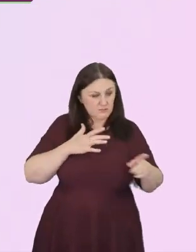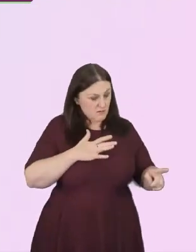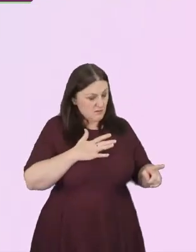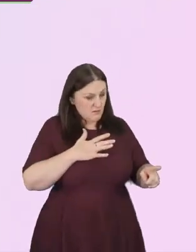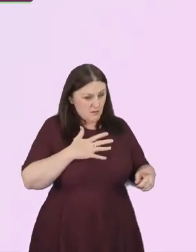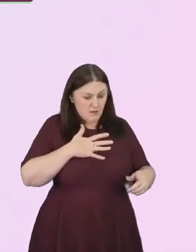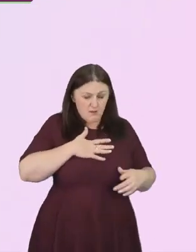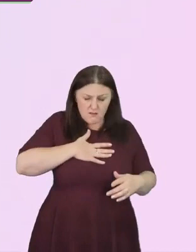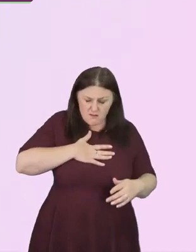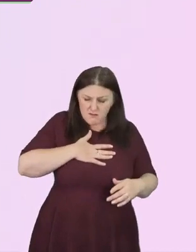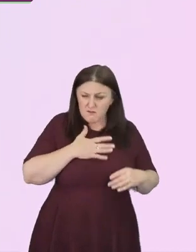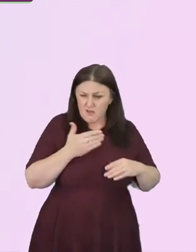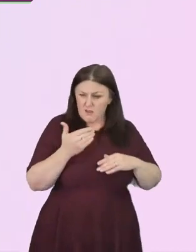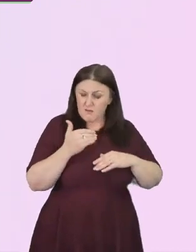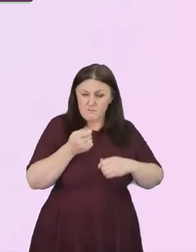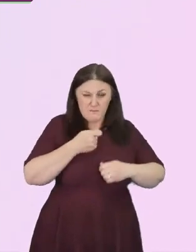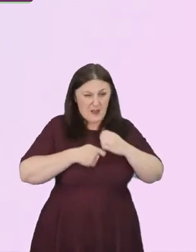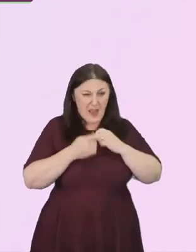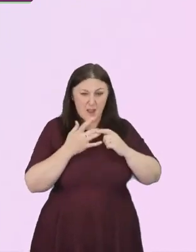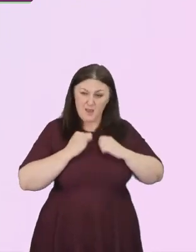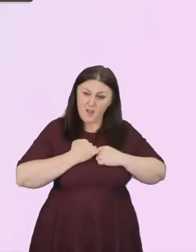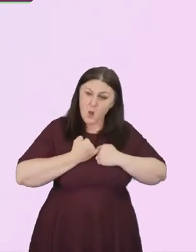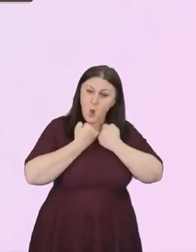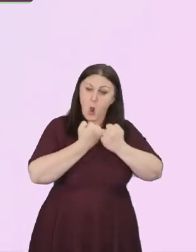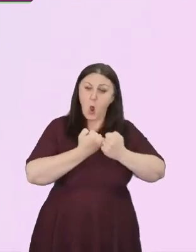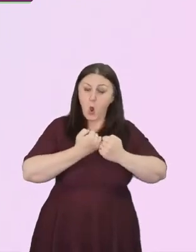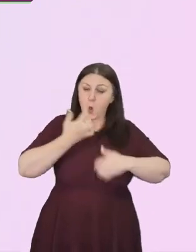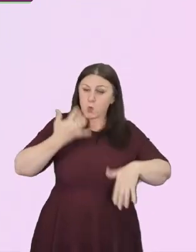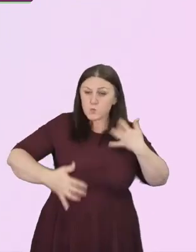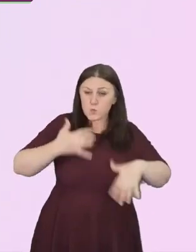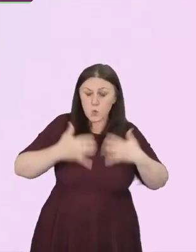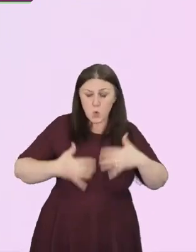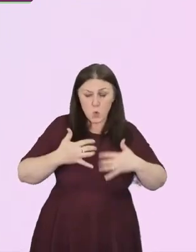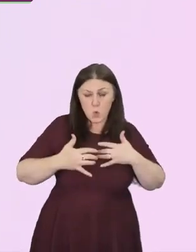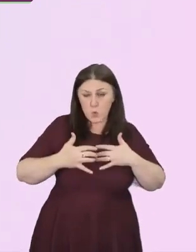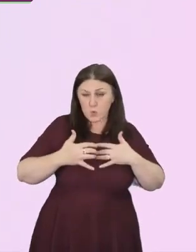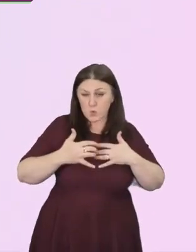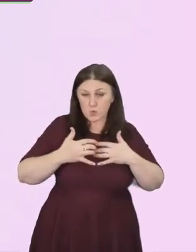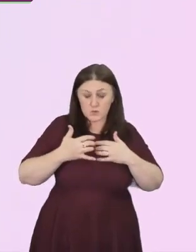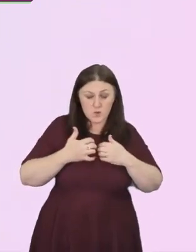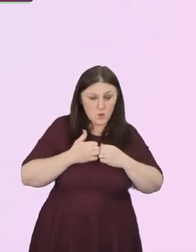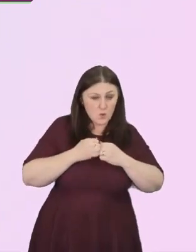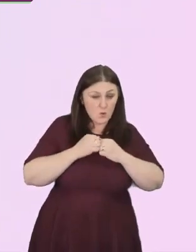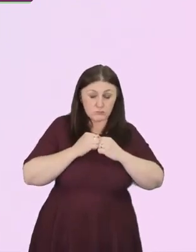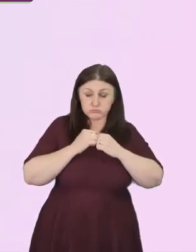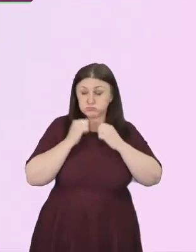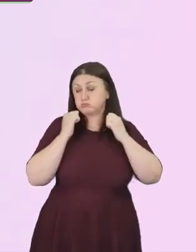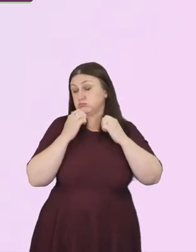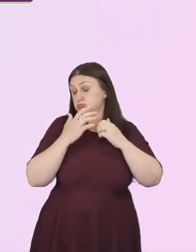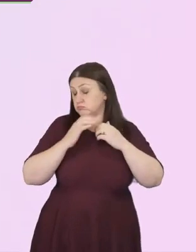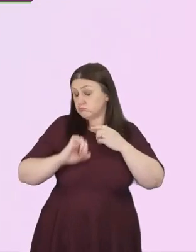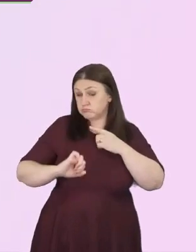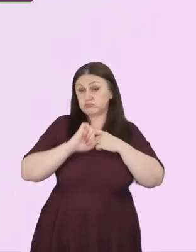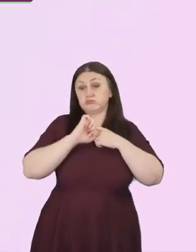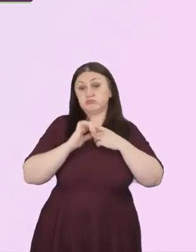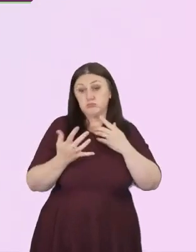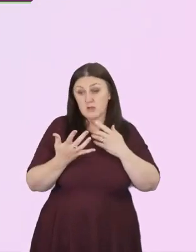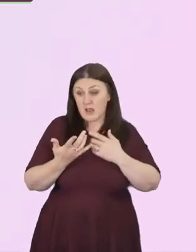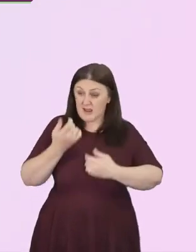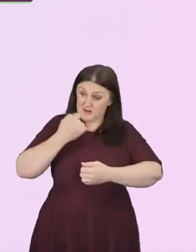trauma as their own experiences became, as it were, publicly broadcast